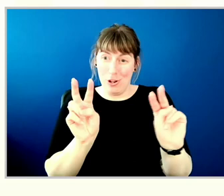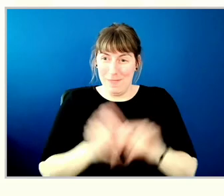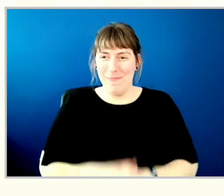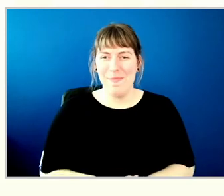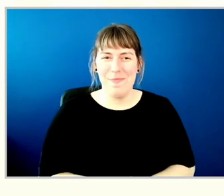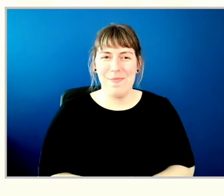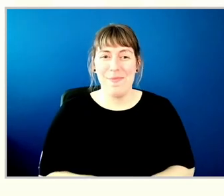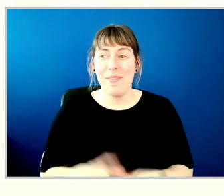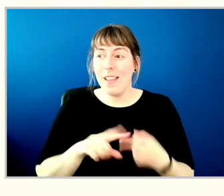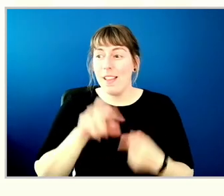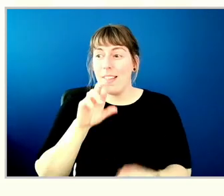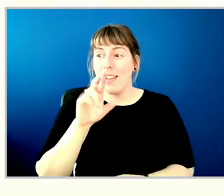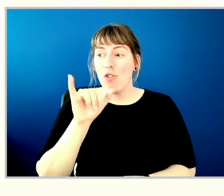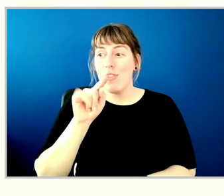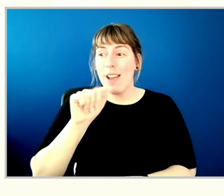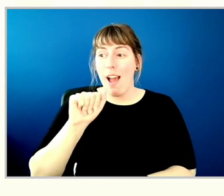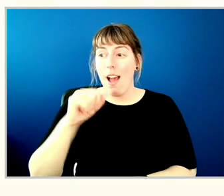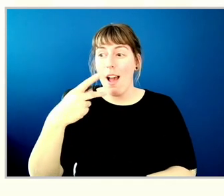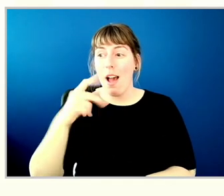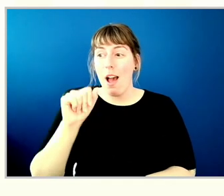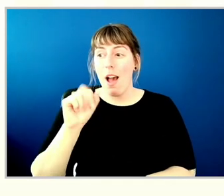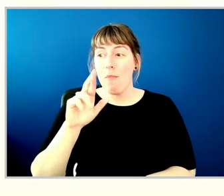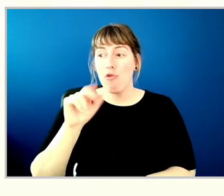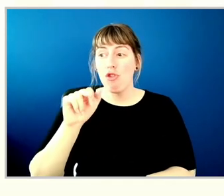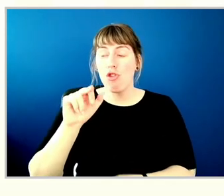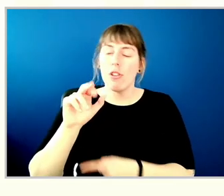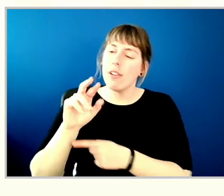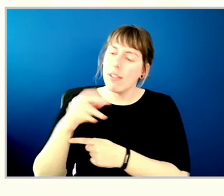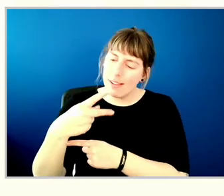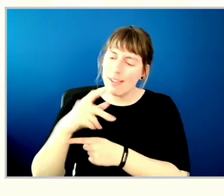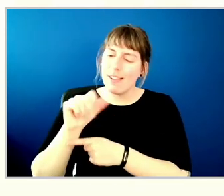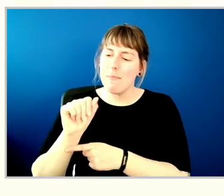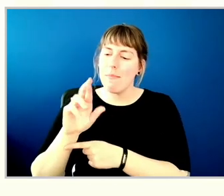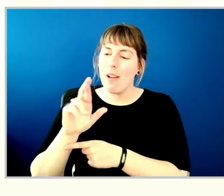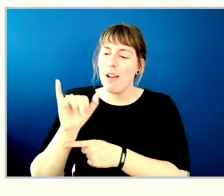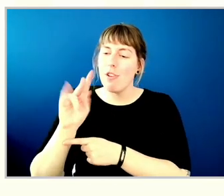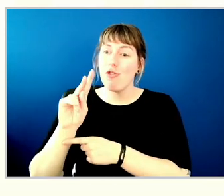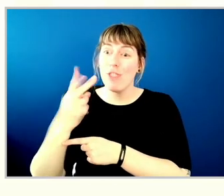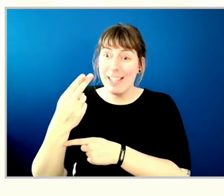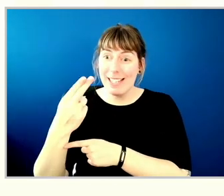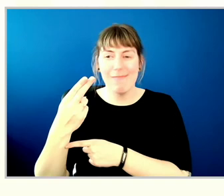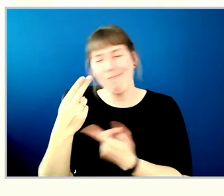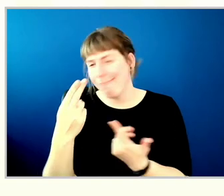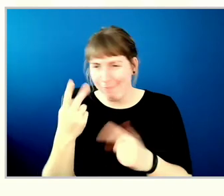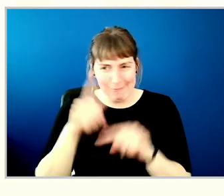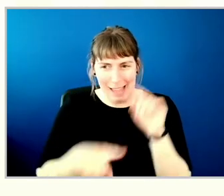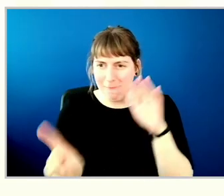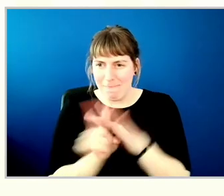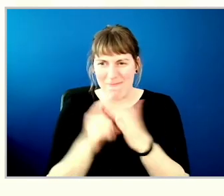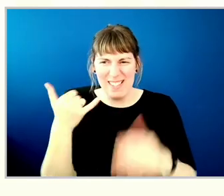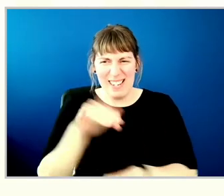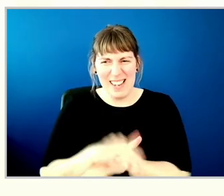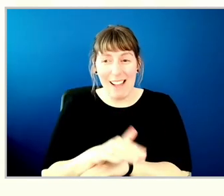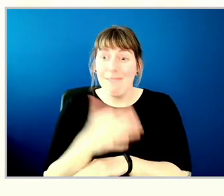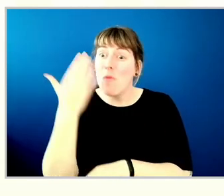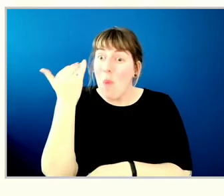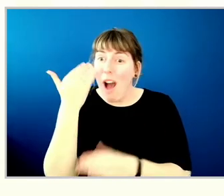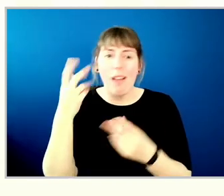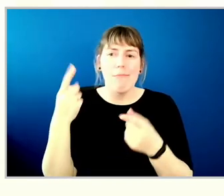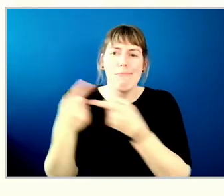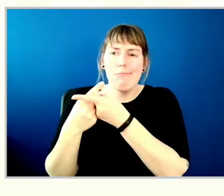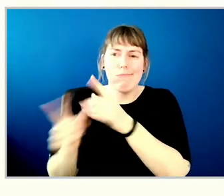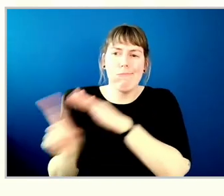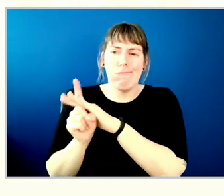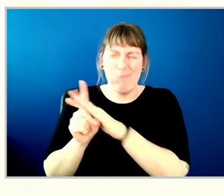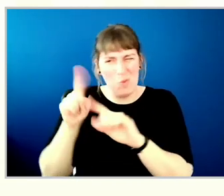Rita Parikh, our vice chair, who unfortunately is also unavailable to be with us here tonight due to an unavoidable conflict,